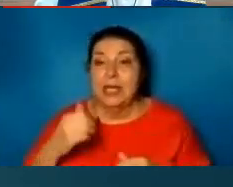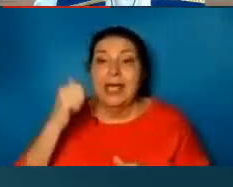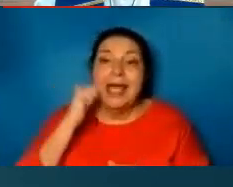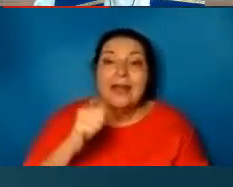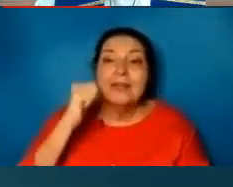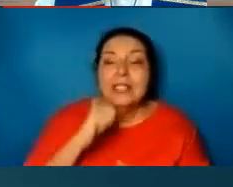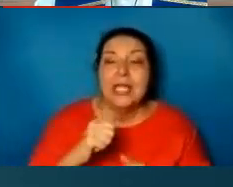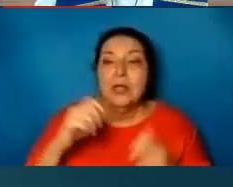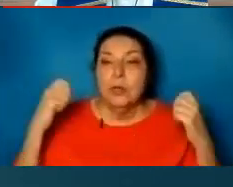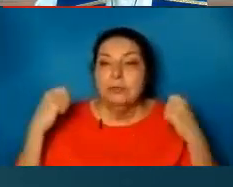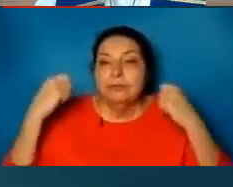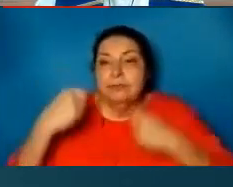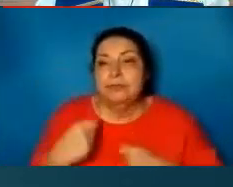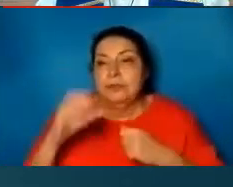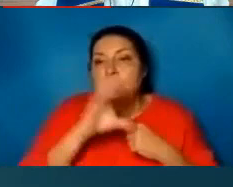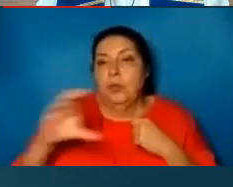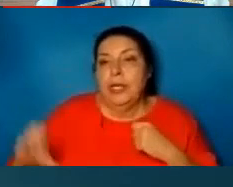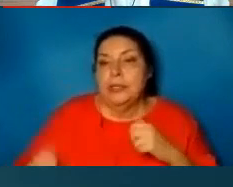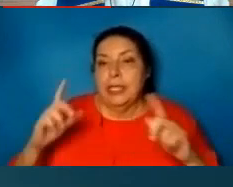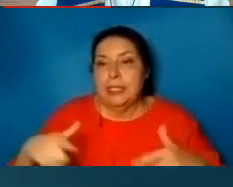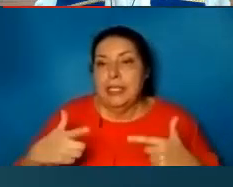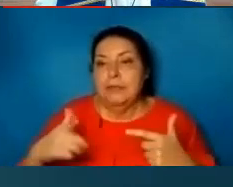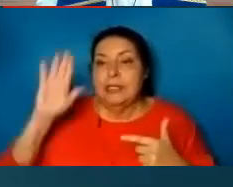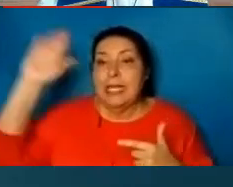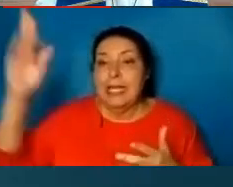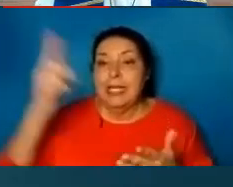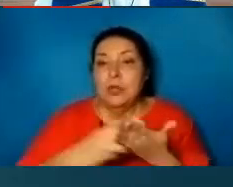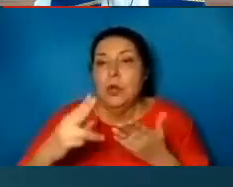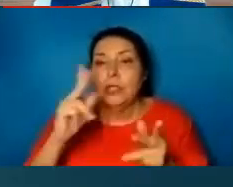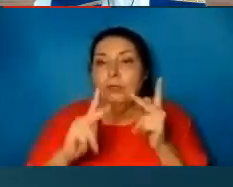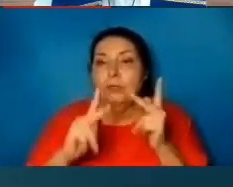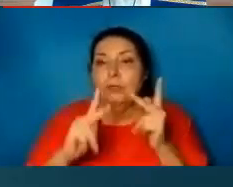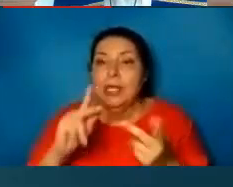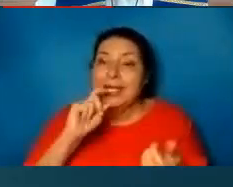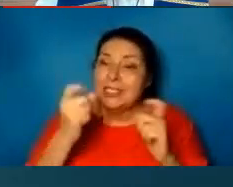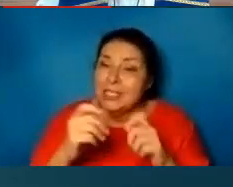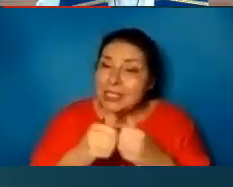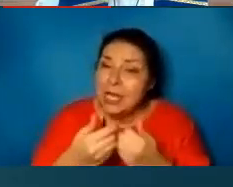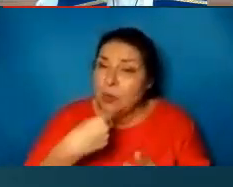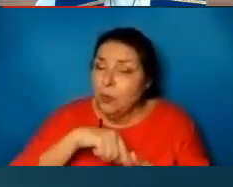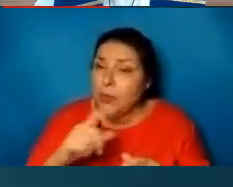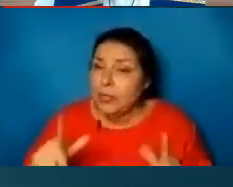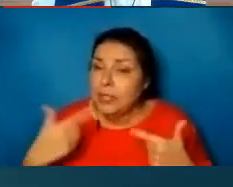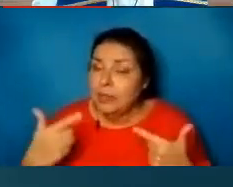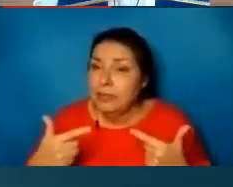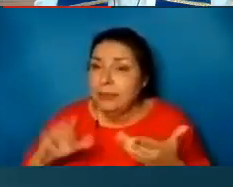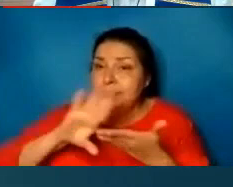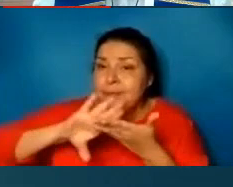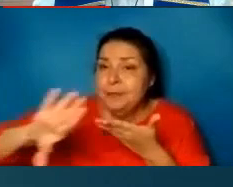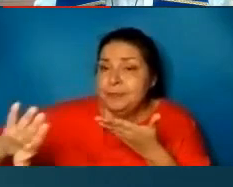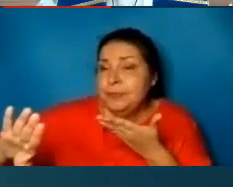Christ and live as his holy people. It changes the way we live. It takes away